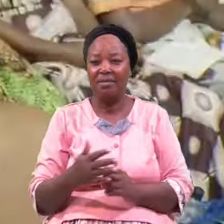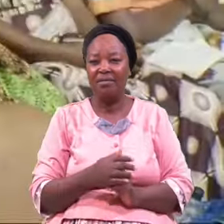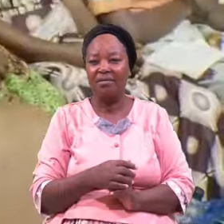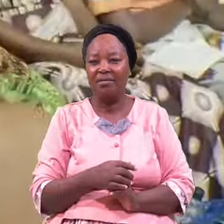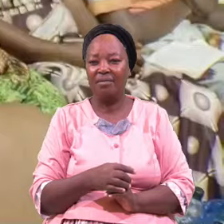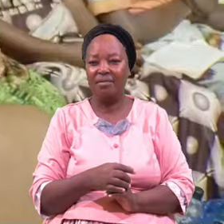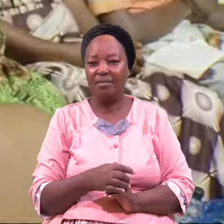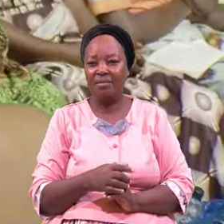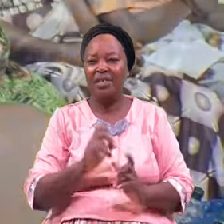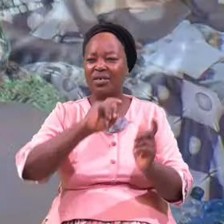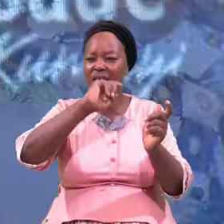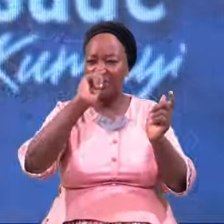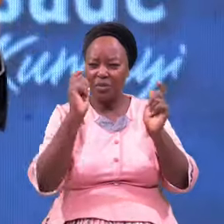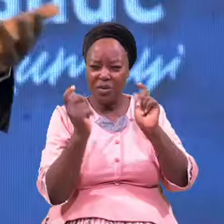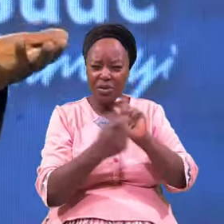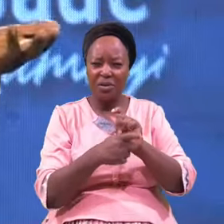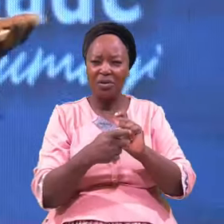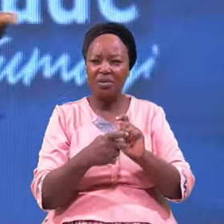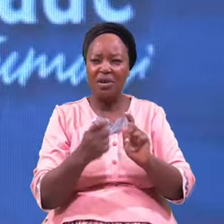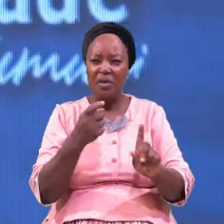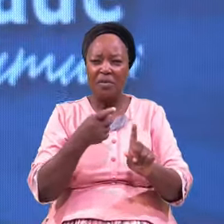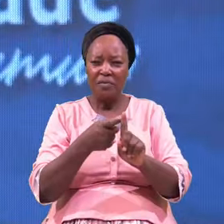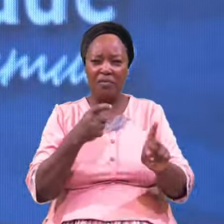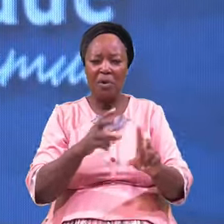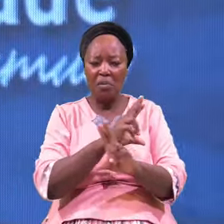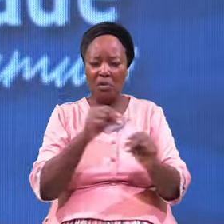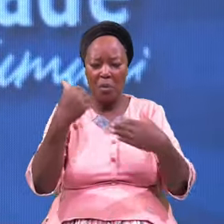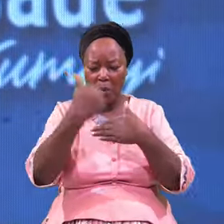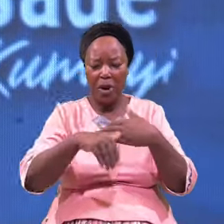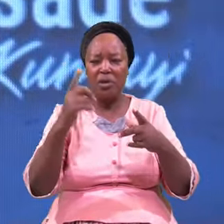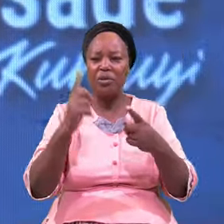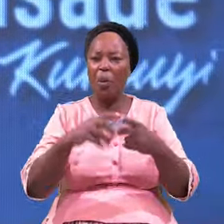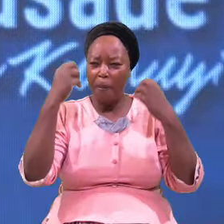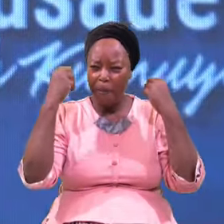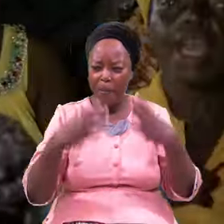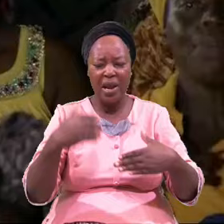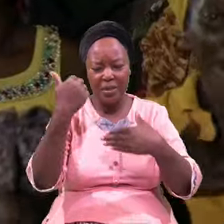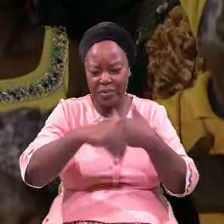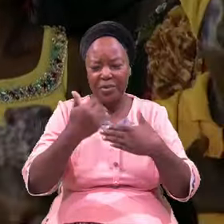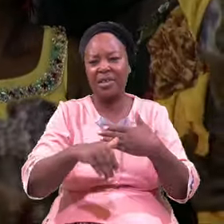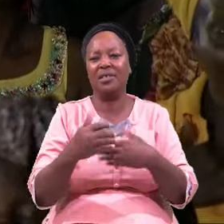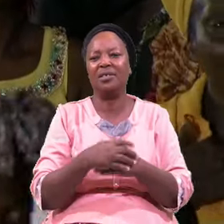Transformation From No Bread To Many Loves Of Bread